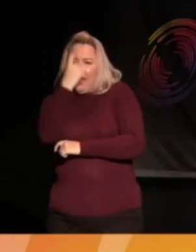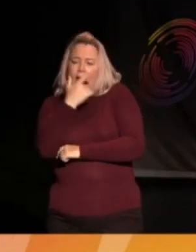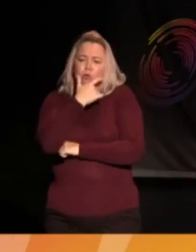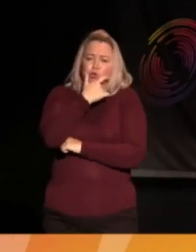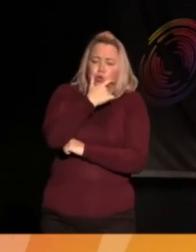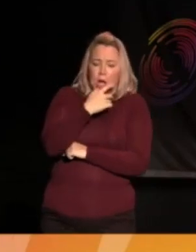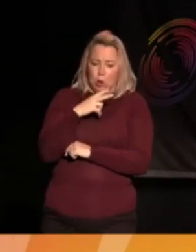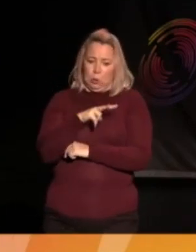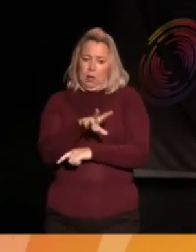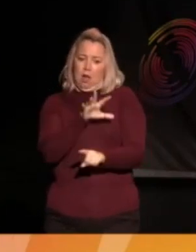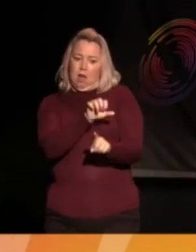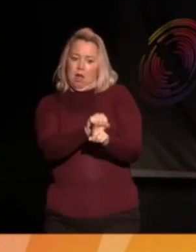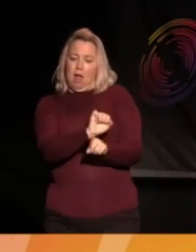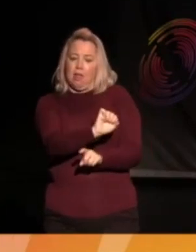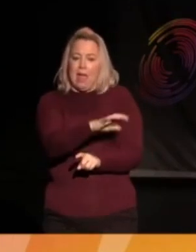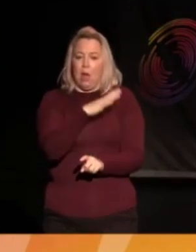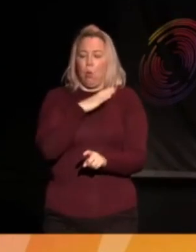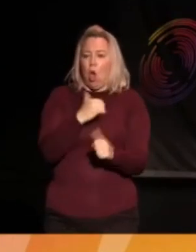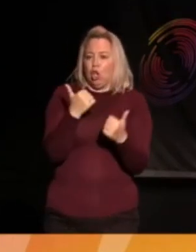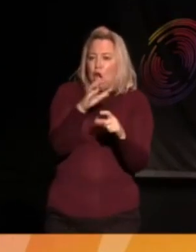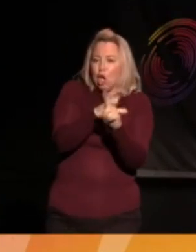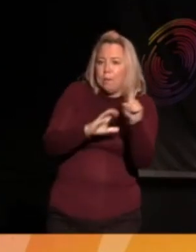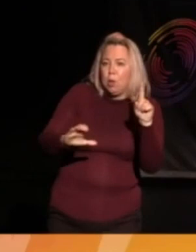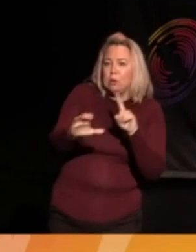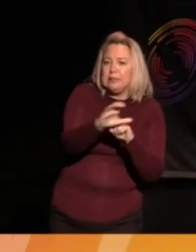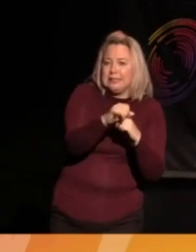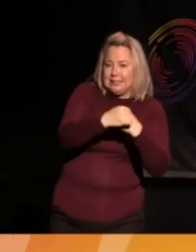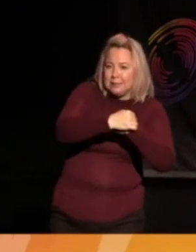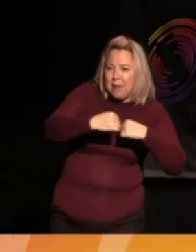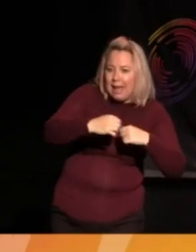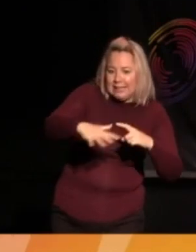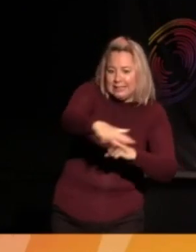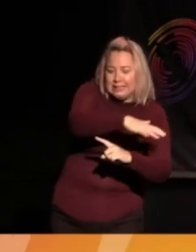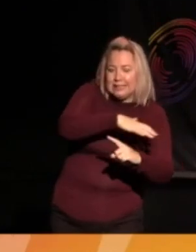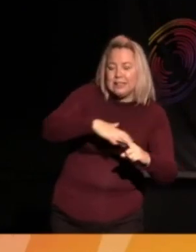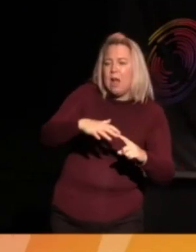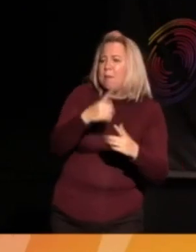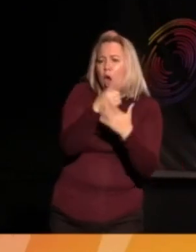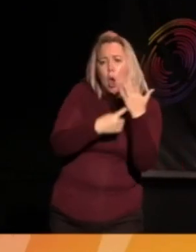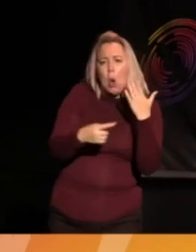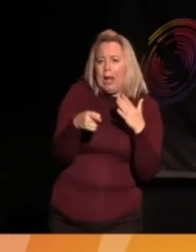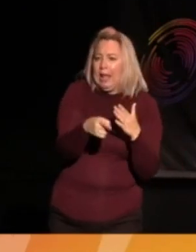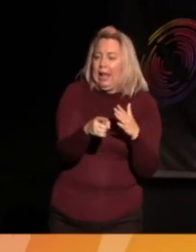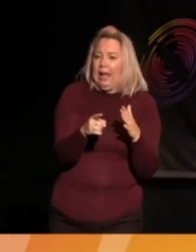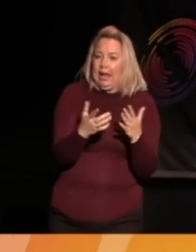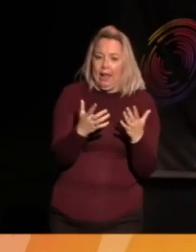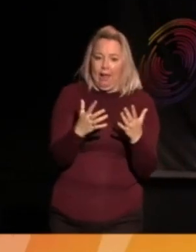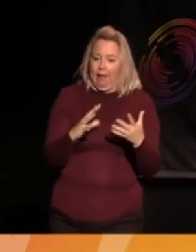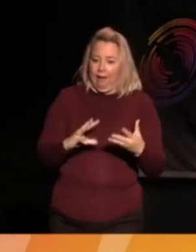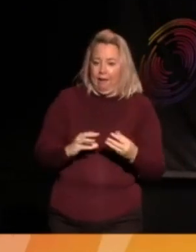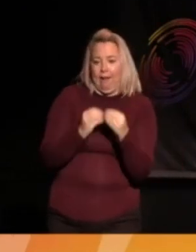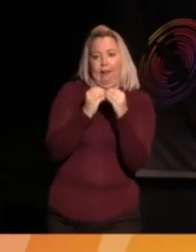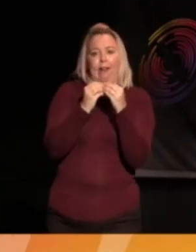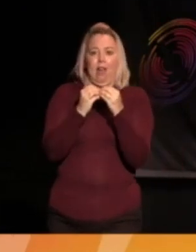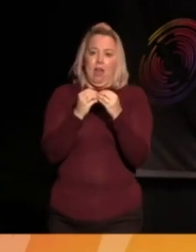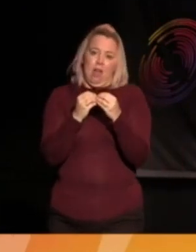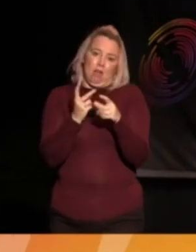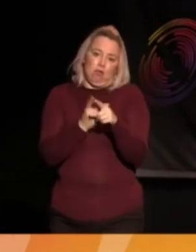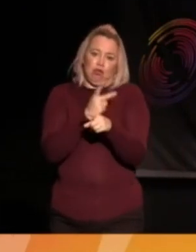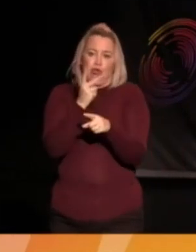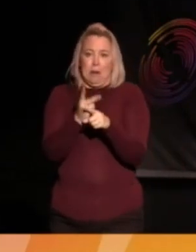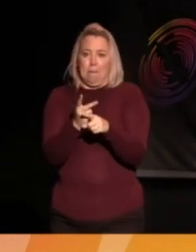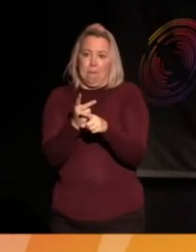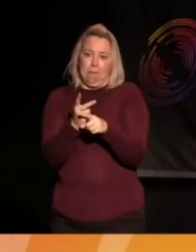importance there for having green spaces, but not even just relevant to, you know, building, well, how do we build a